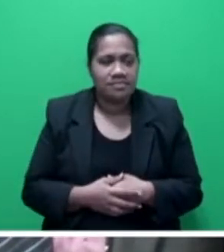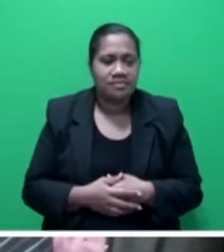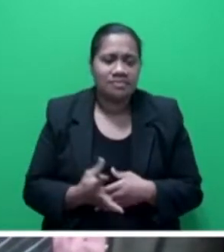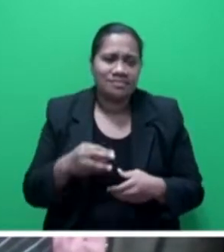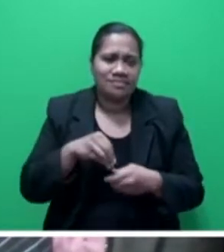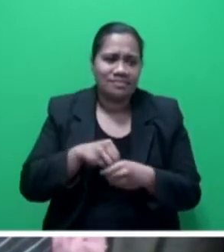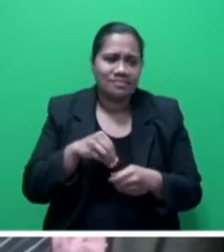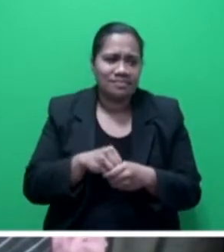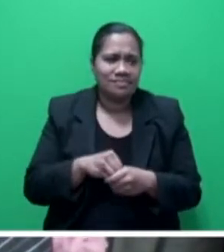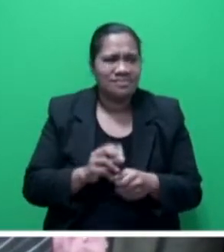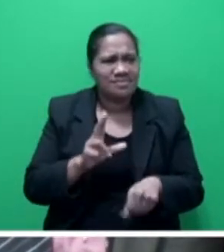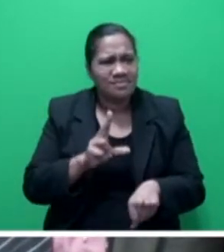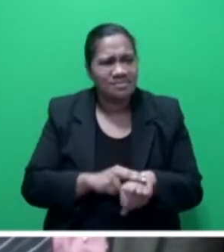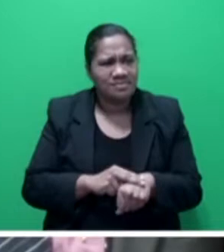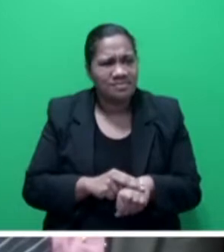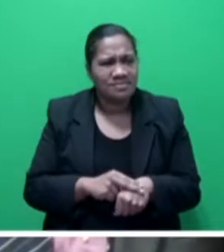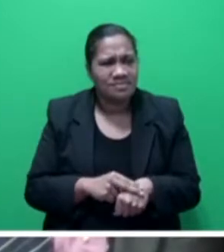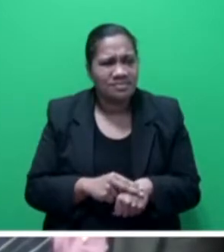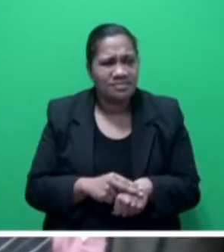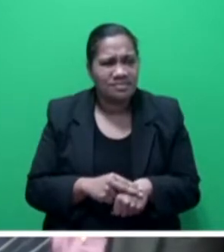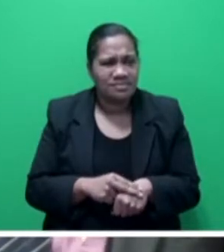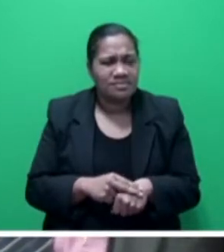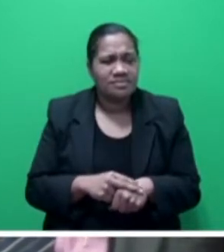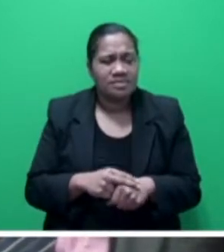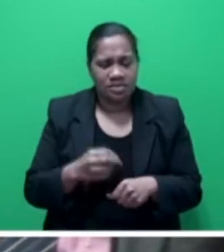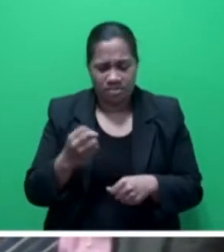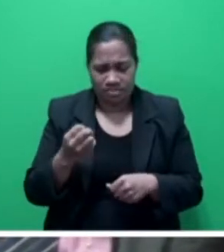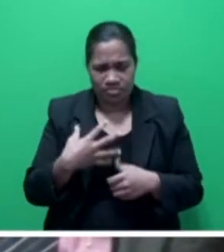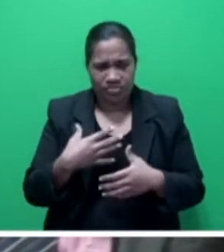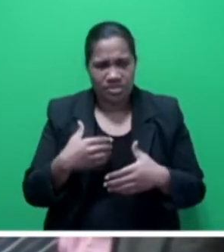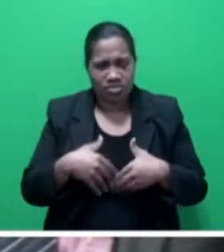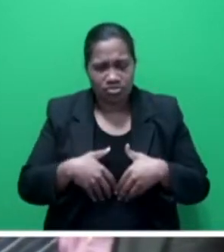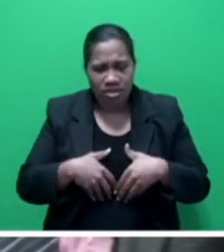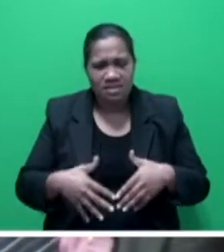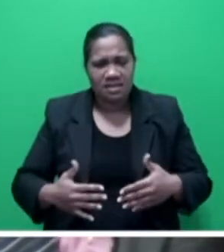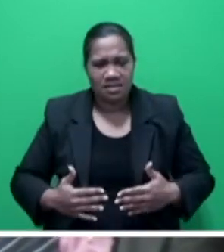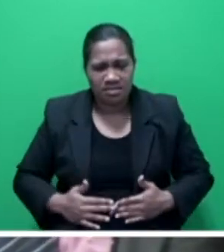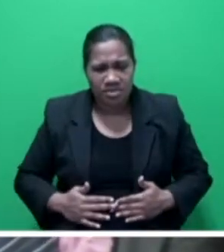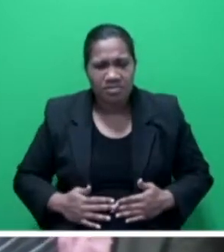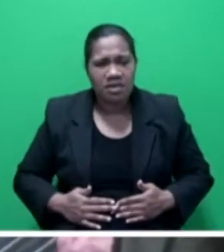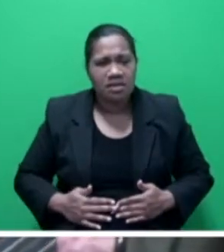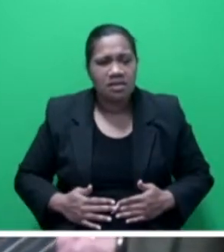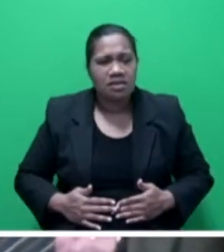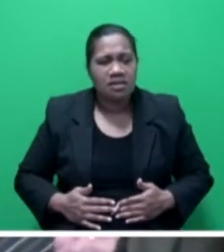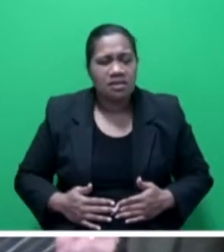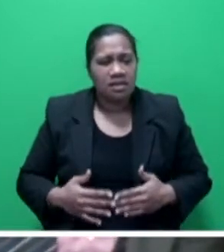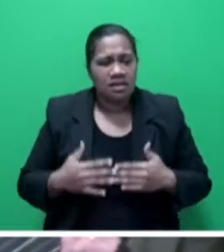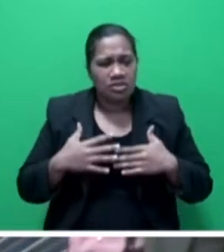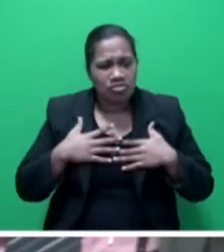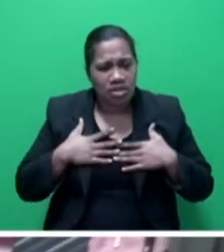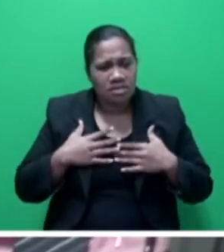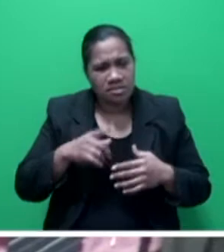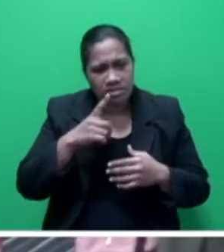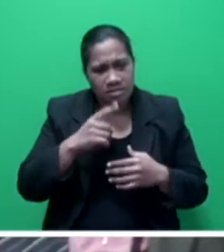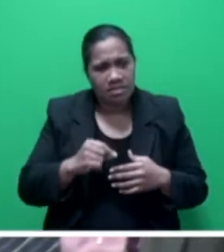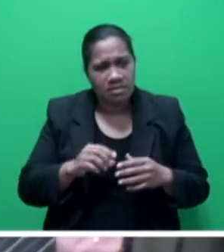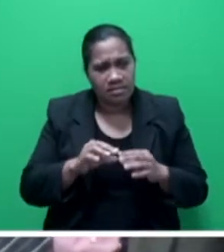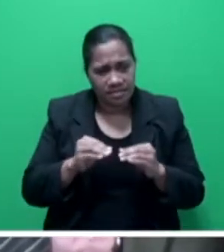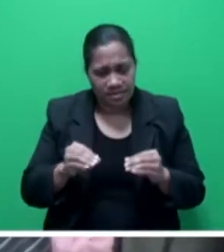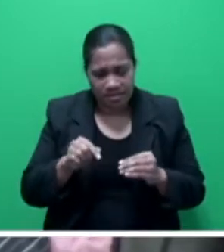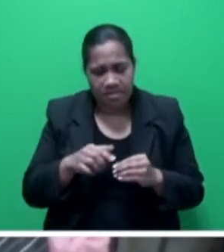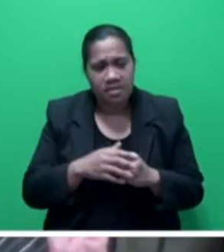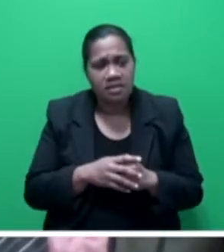you know, using keyhole surgery in the chest, in the abdomen, so in the chest to be able to check parts of the lung